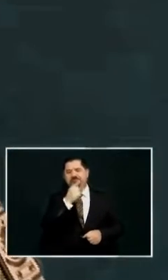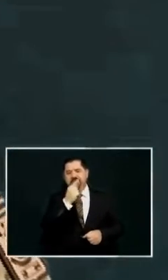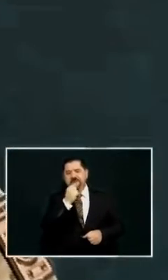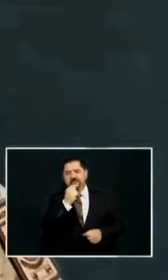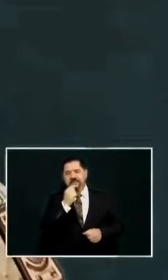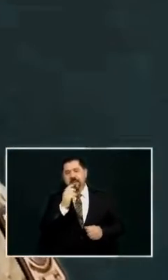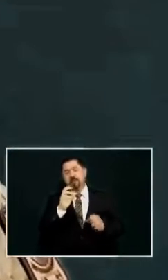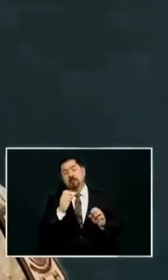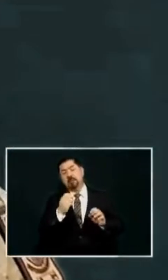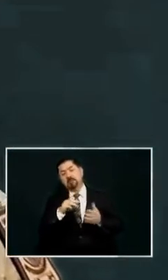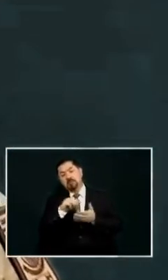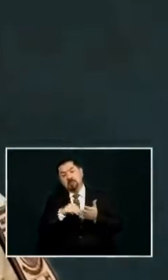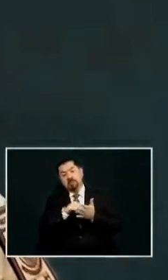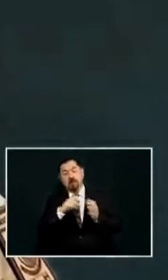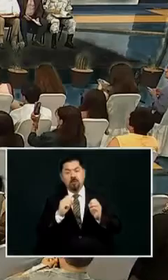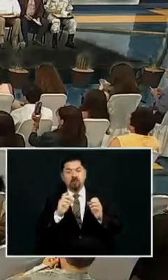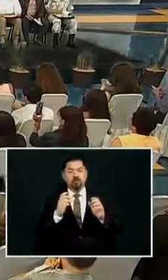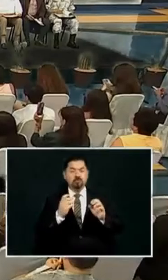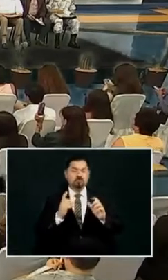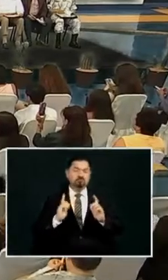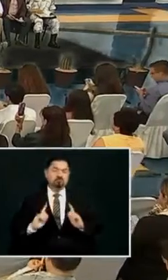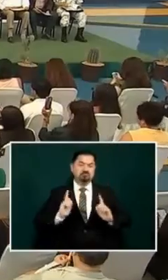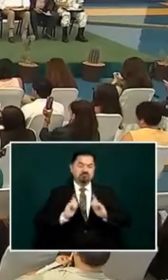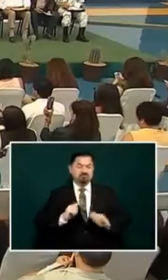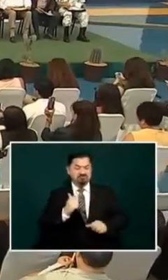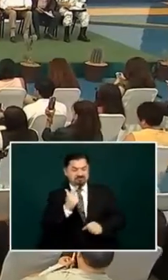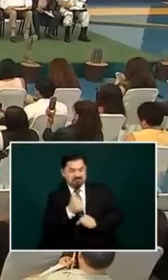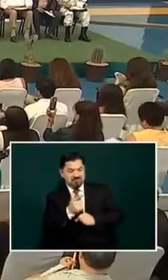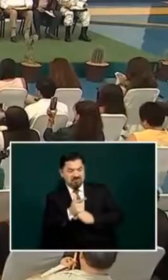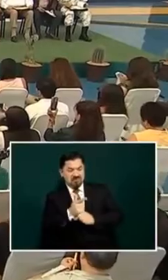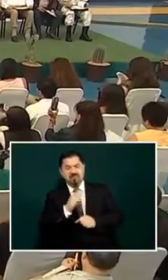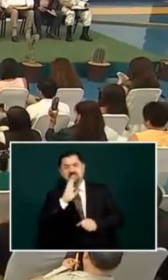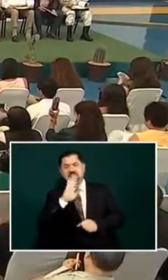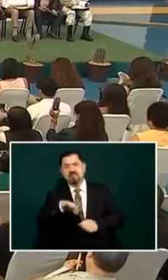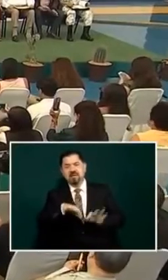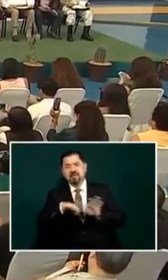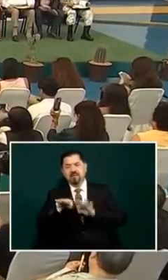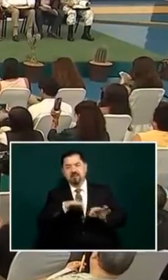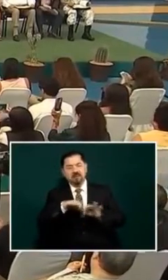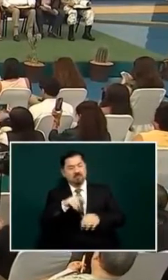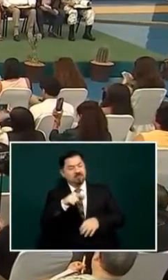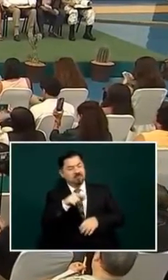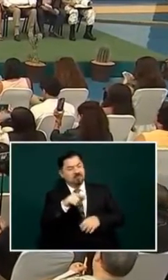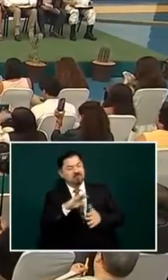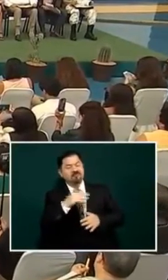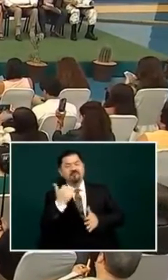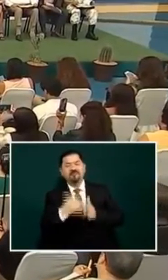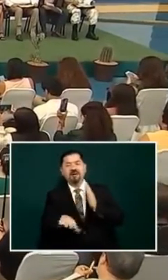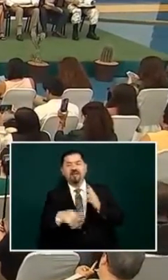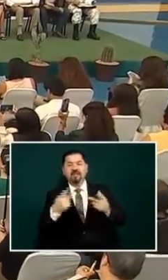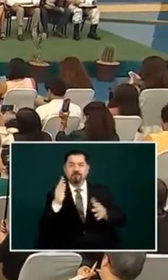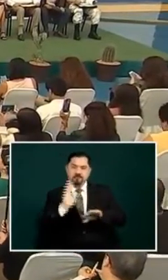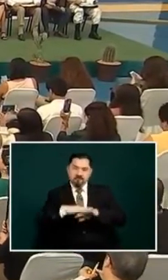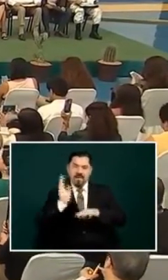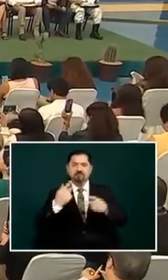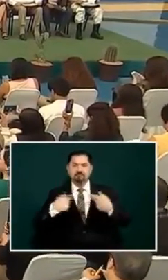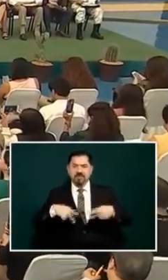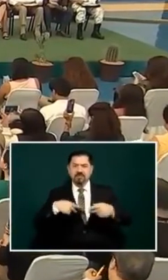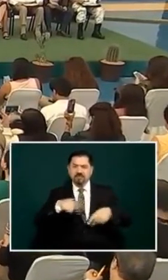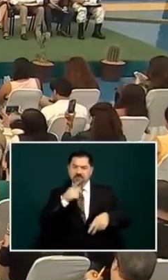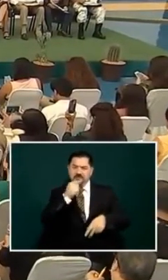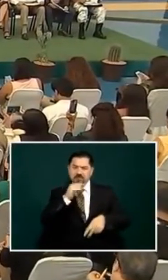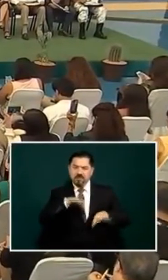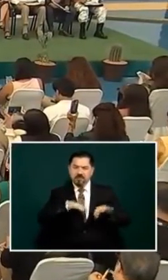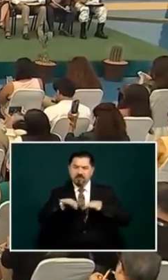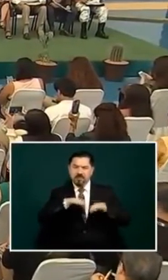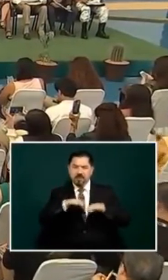security that was measured due to the deficit that has a 40